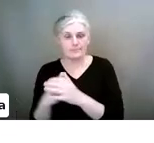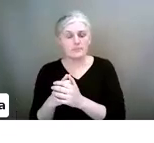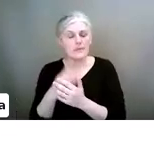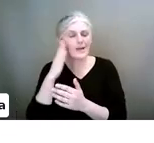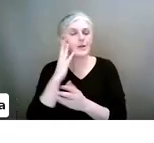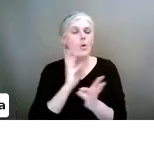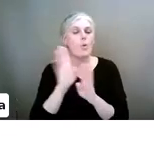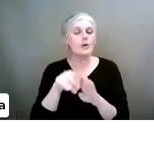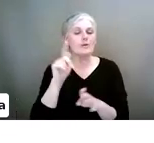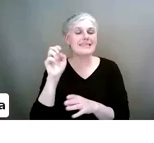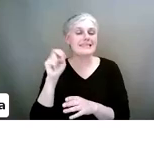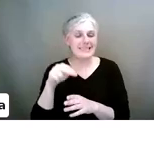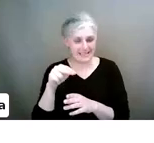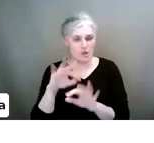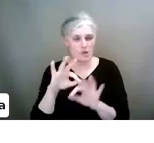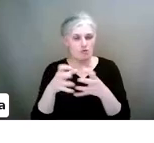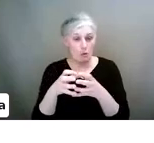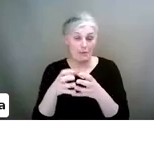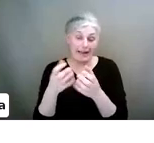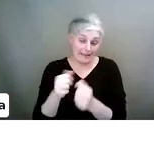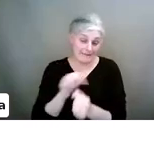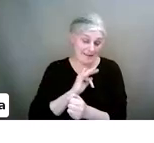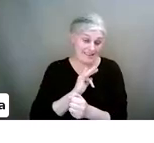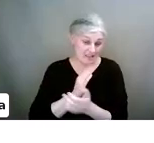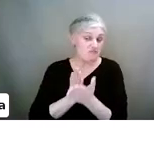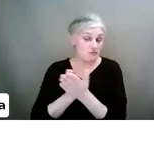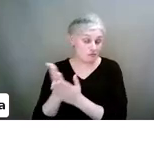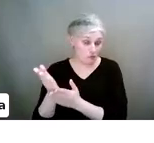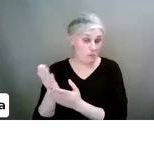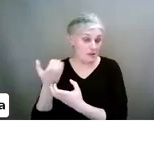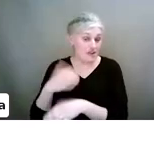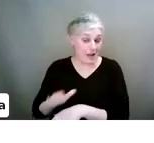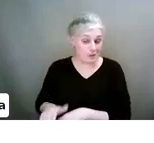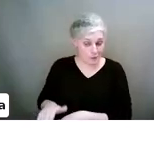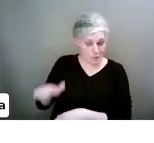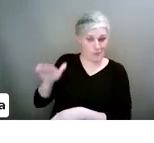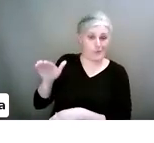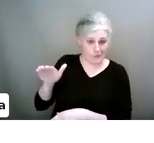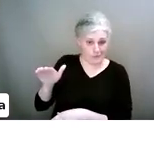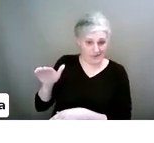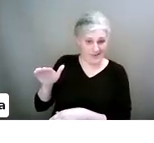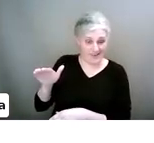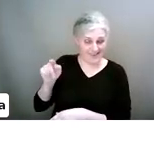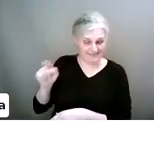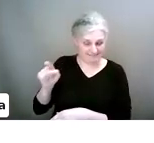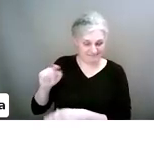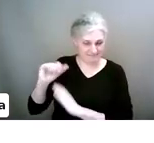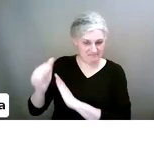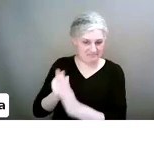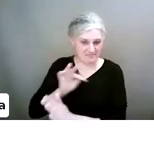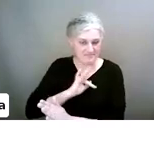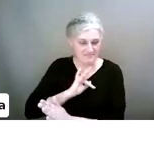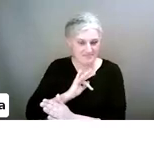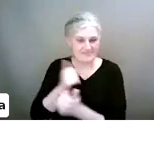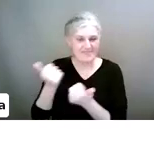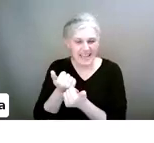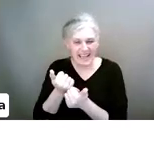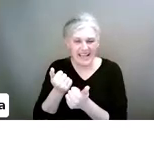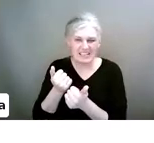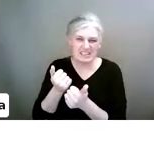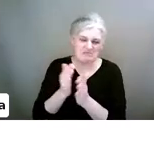with teens and having teens myself who have been through the childhood phase, you know, anywhere between